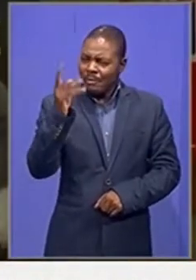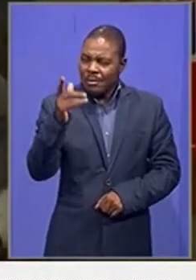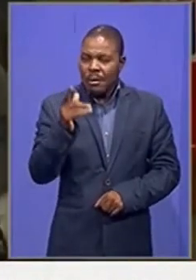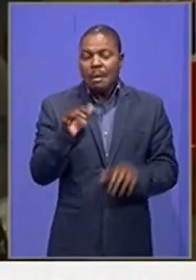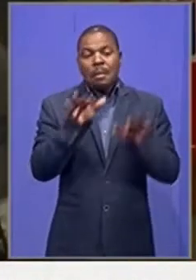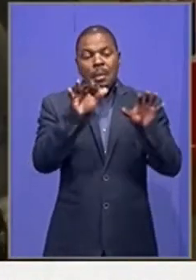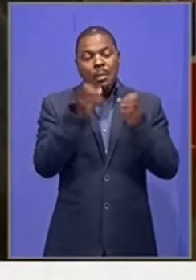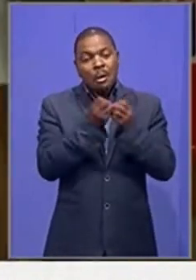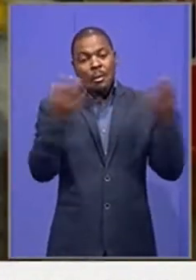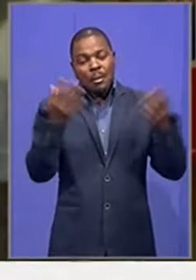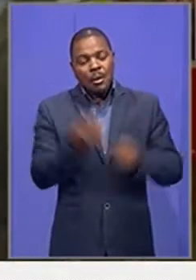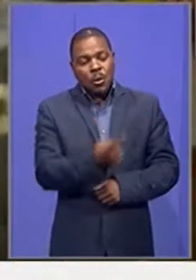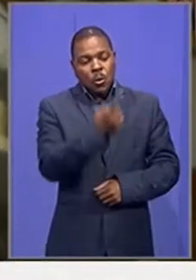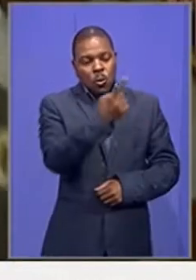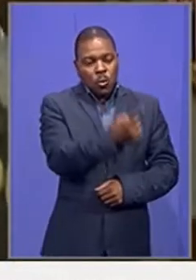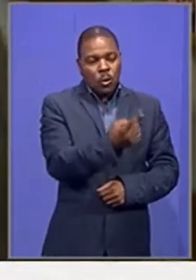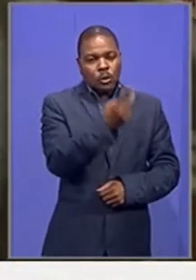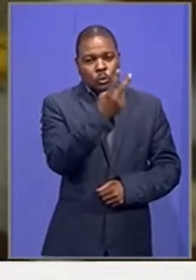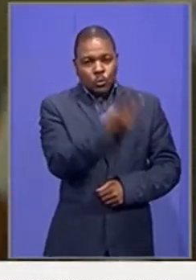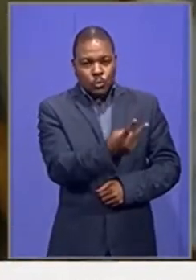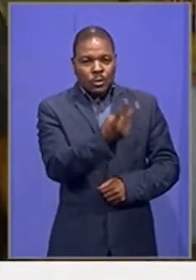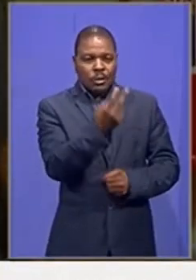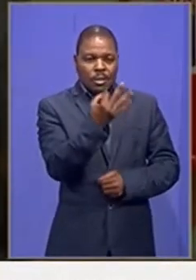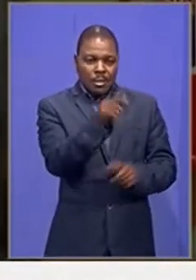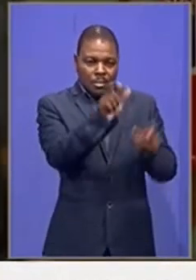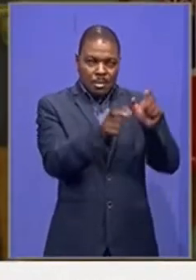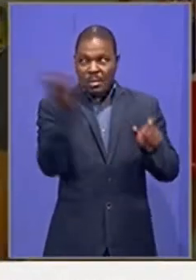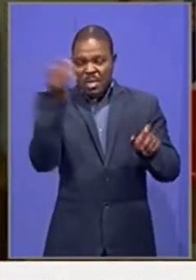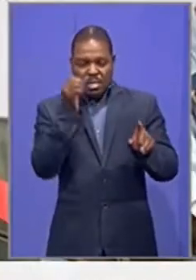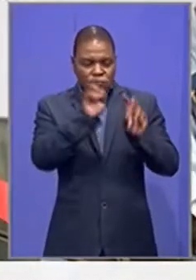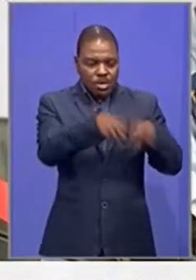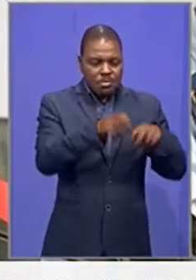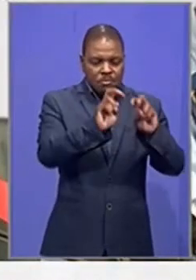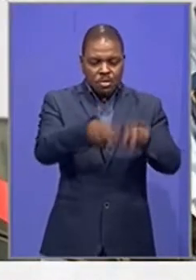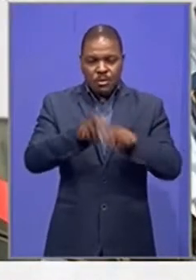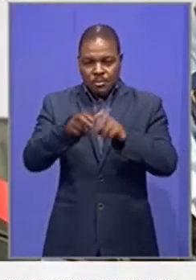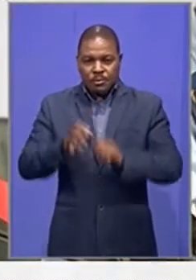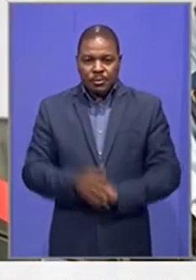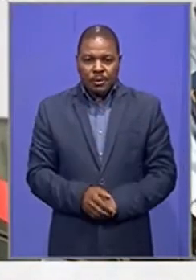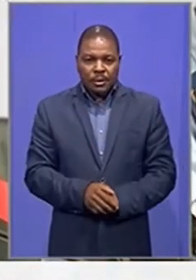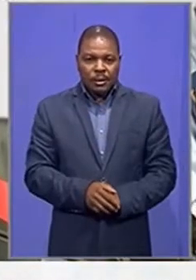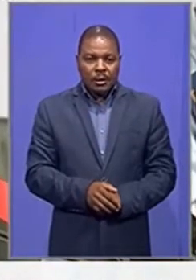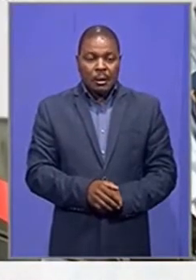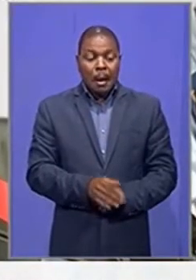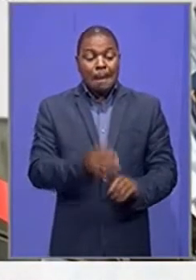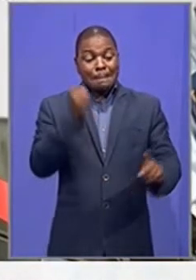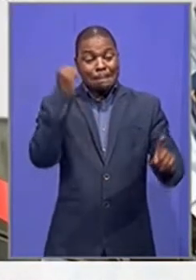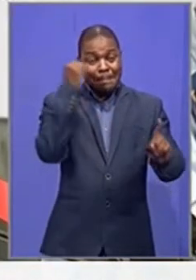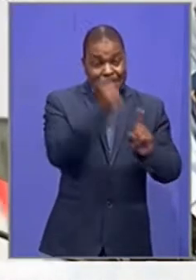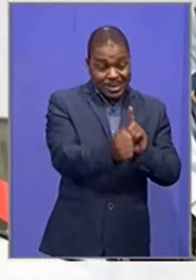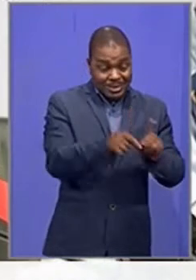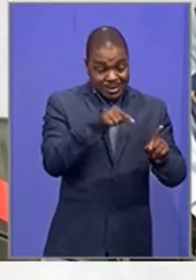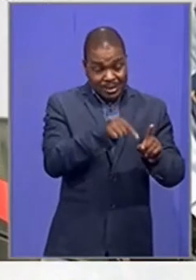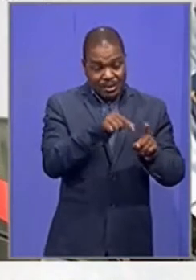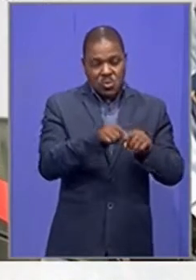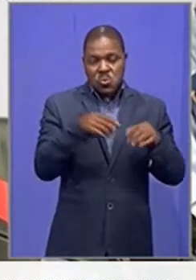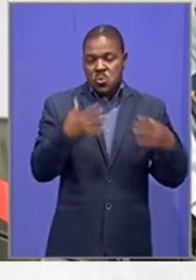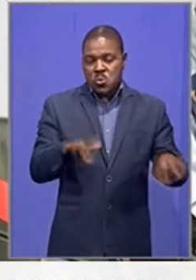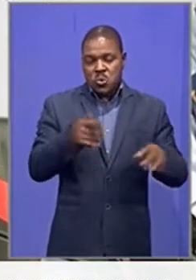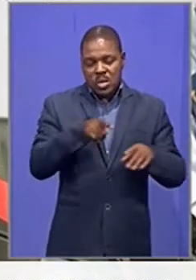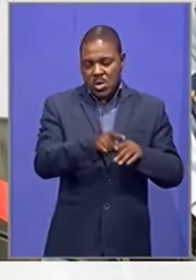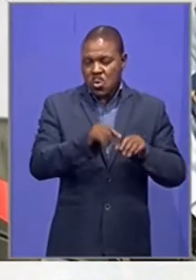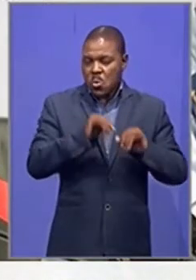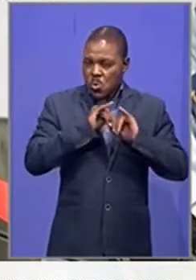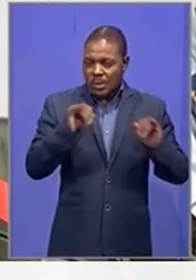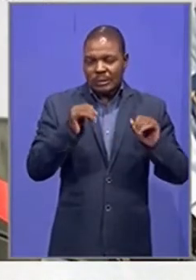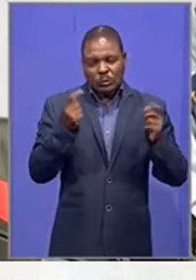matter which remains warrenly stubborn.